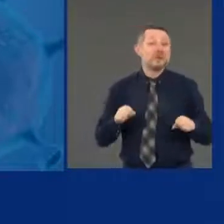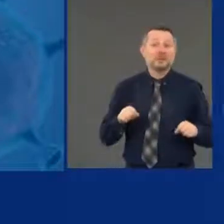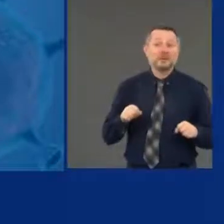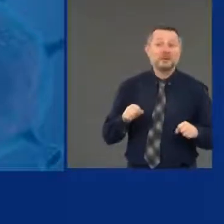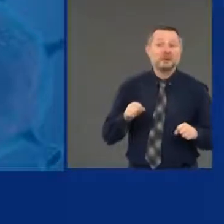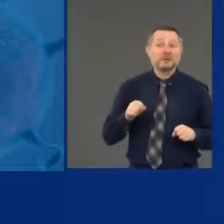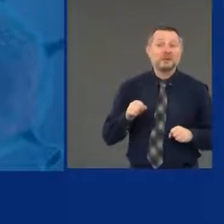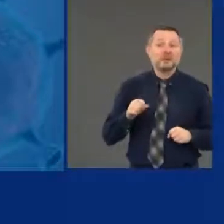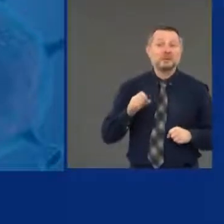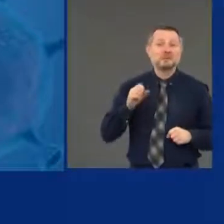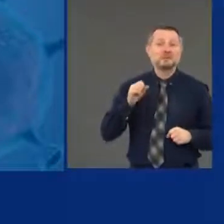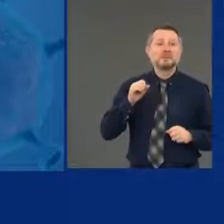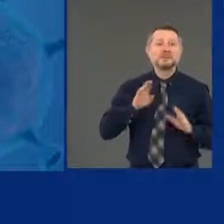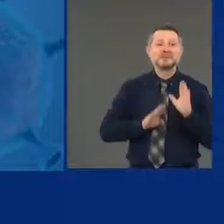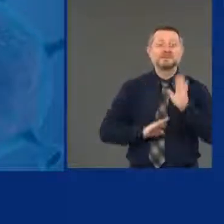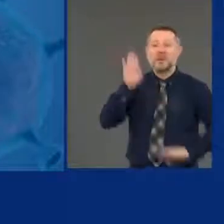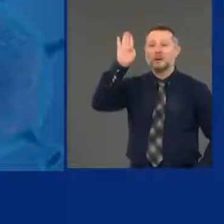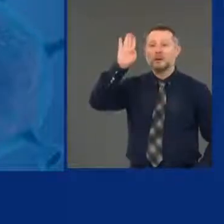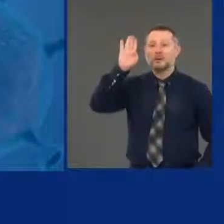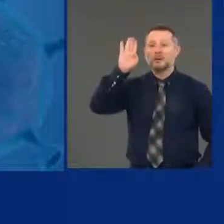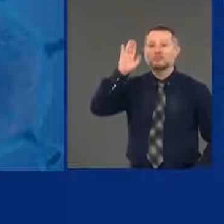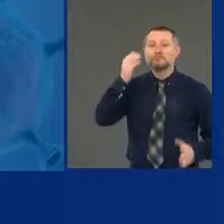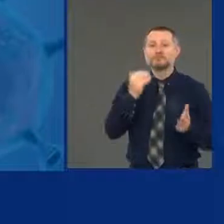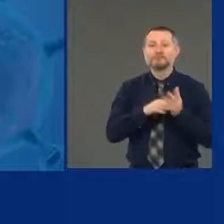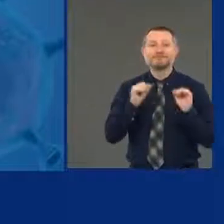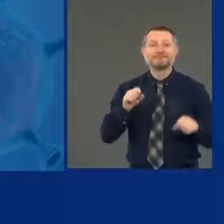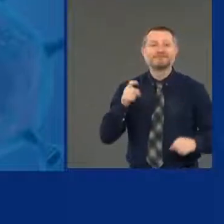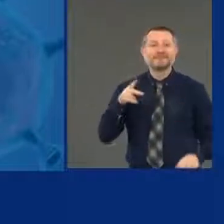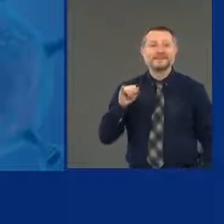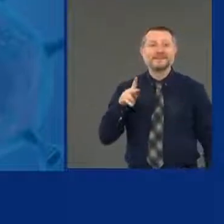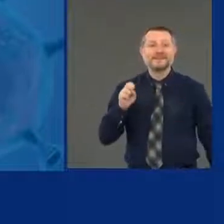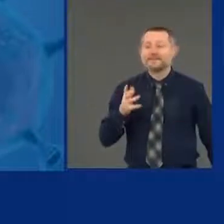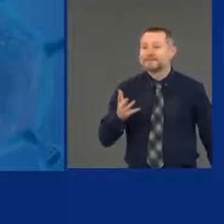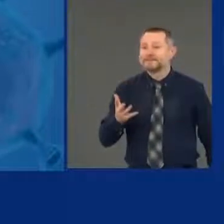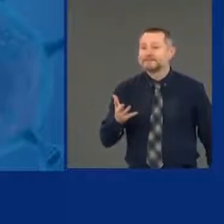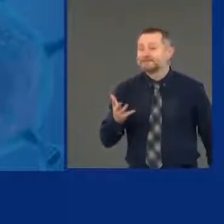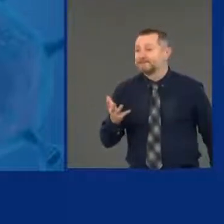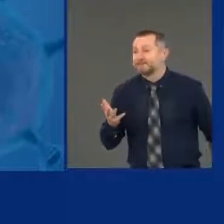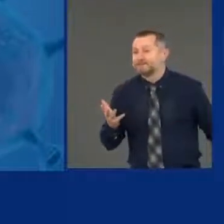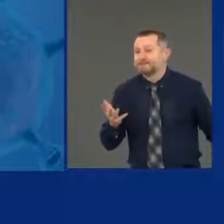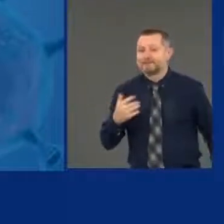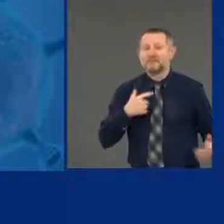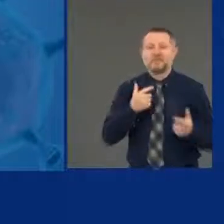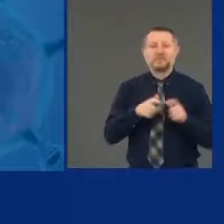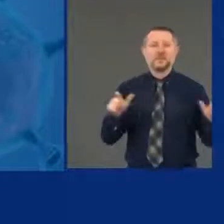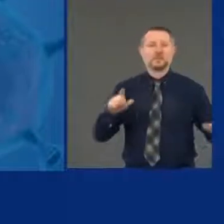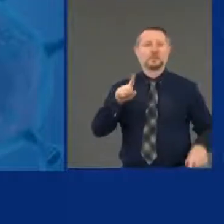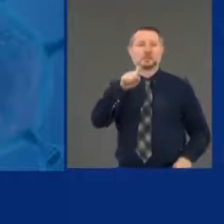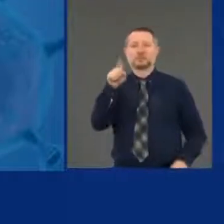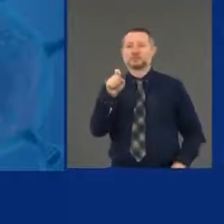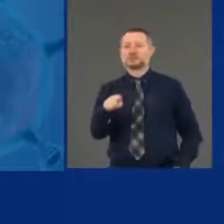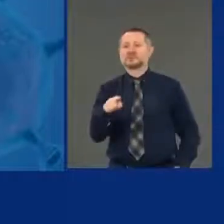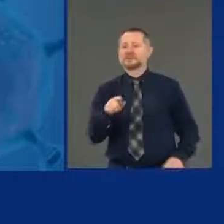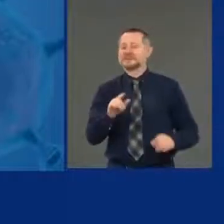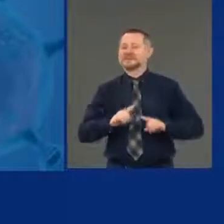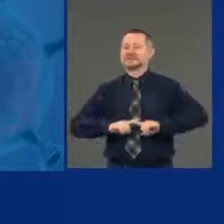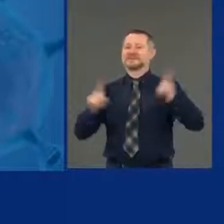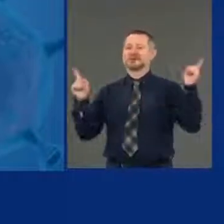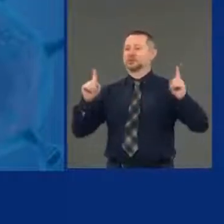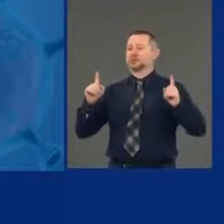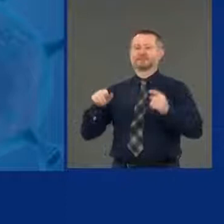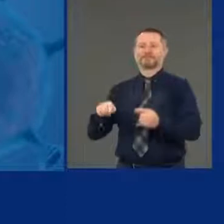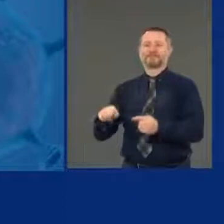rate of transmission upon reopening? That is the relevant question. This is a whole different universe